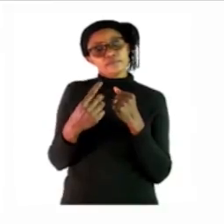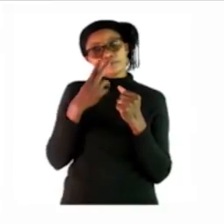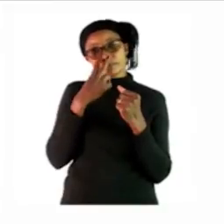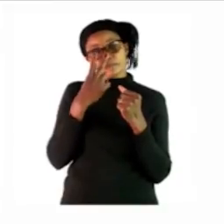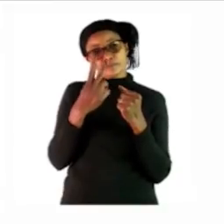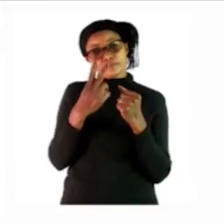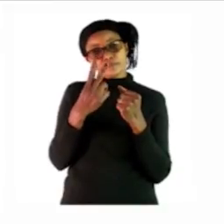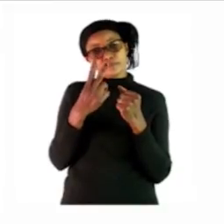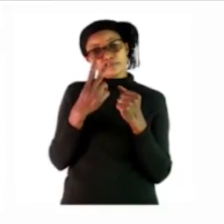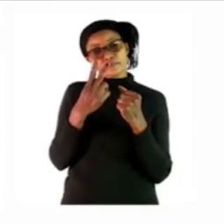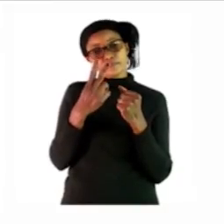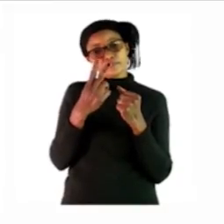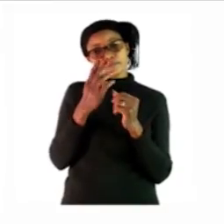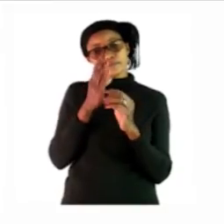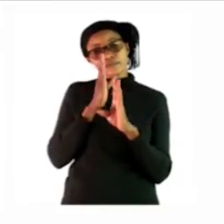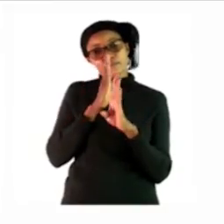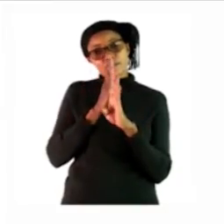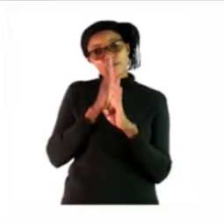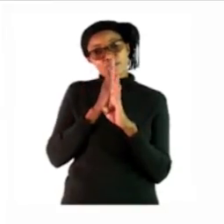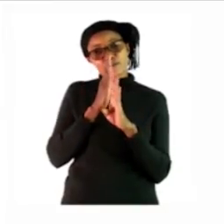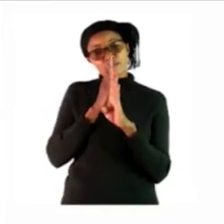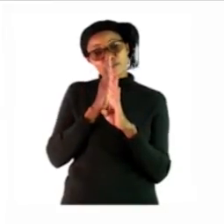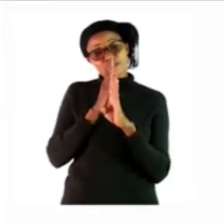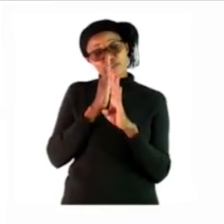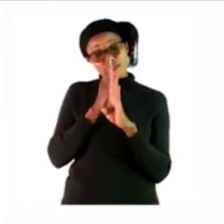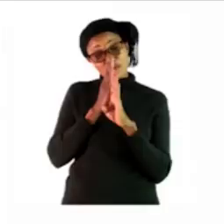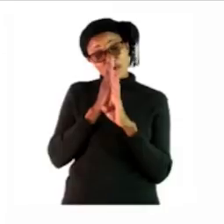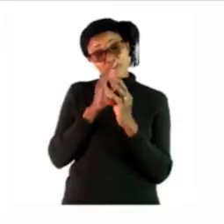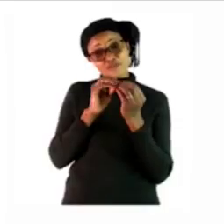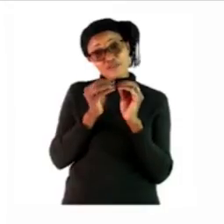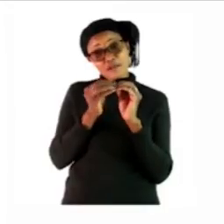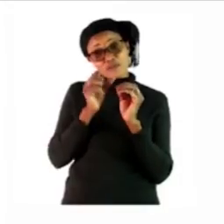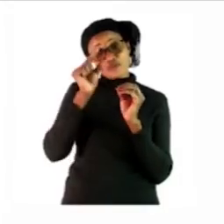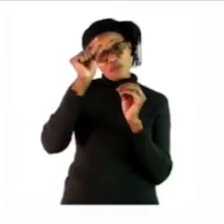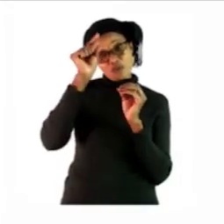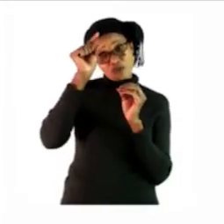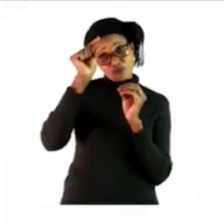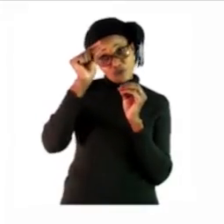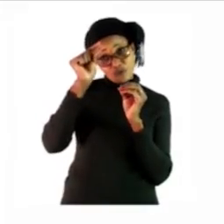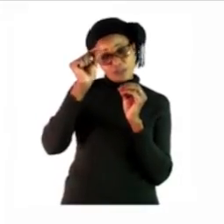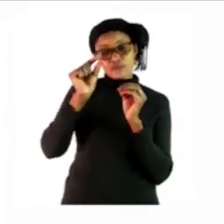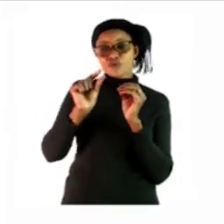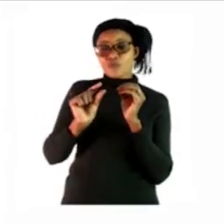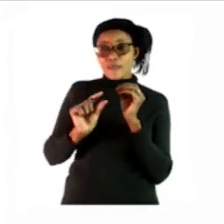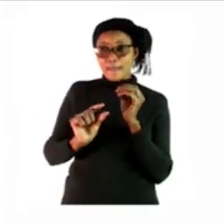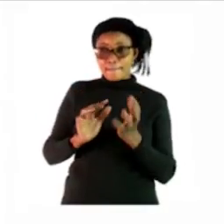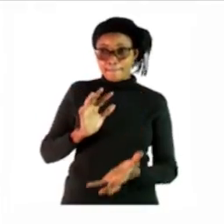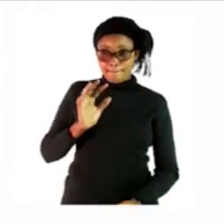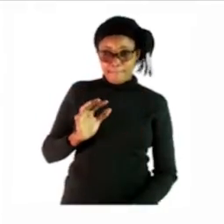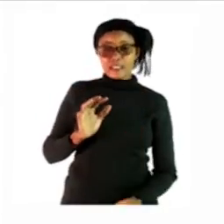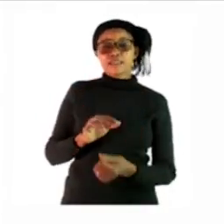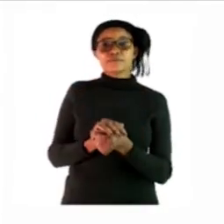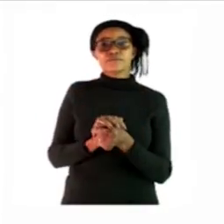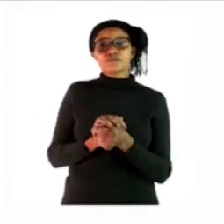as the sequence of the numbers is from the smallest to the biggest number what is the smallest